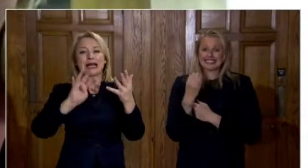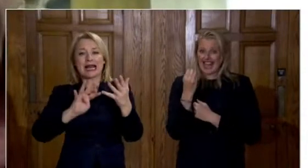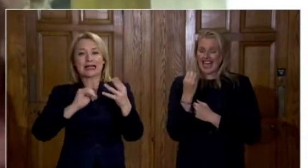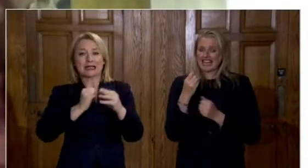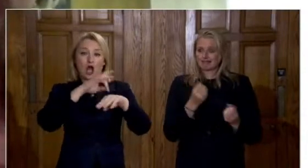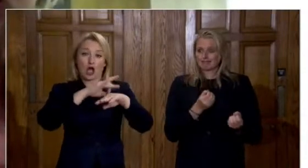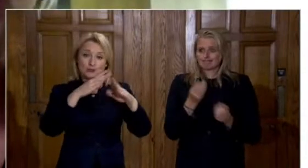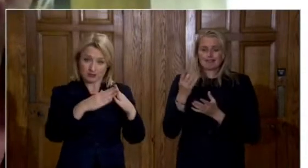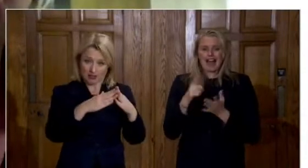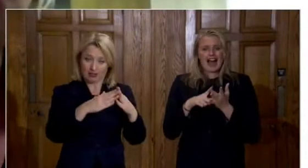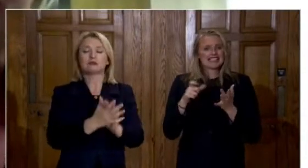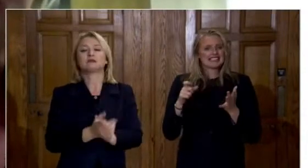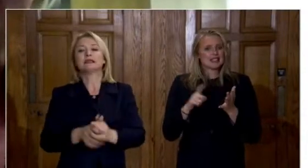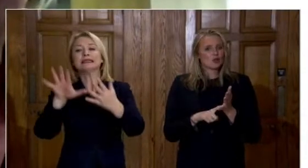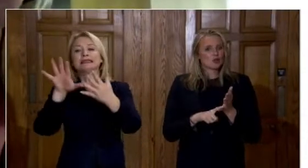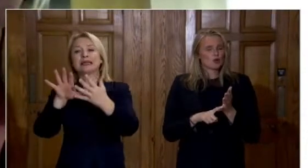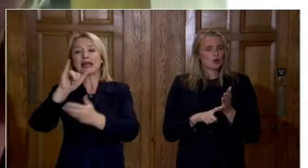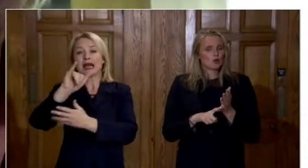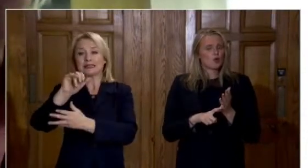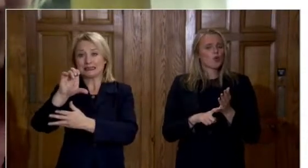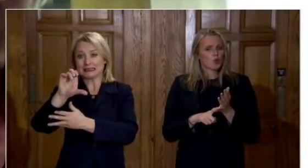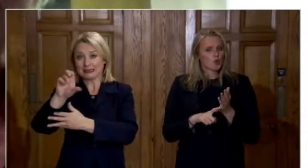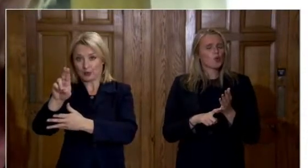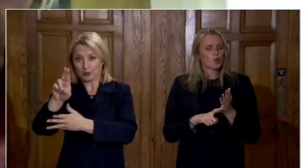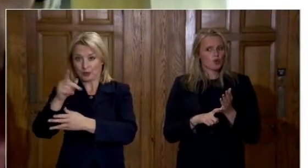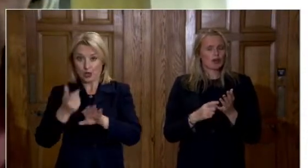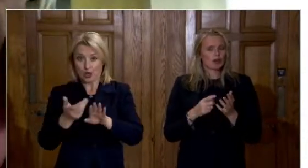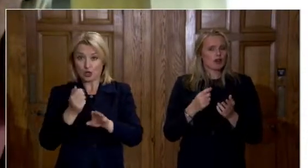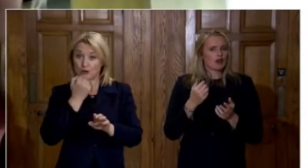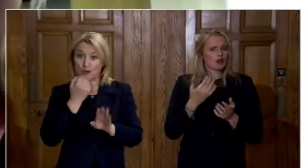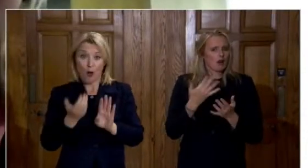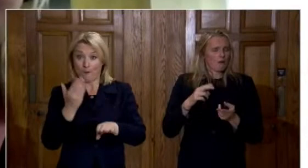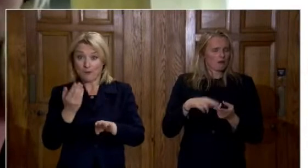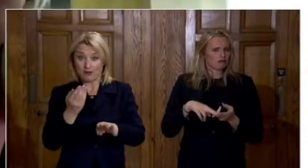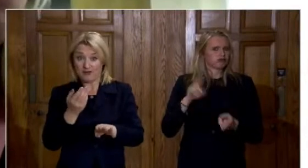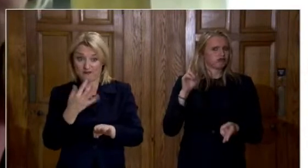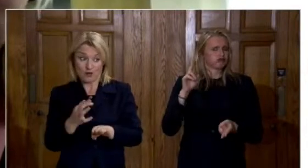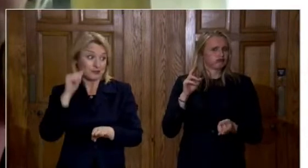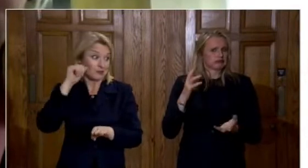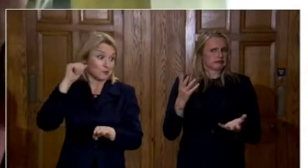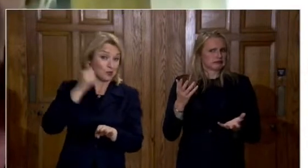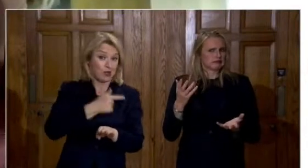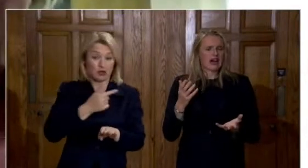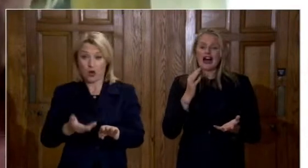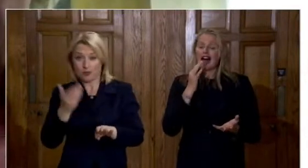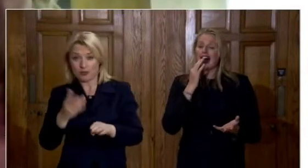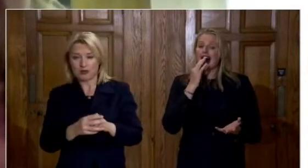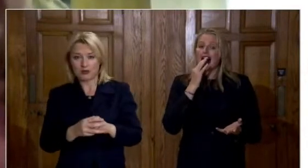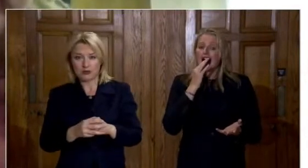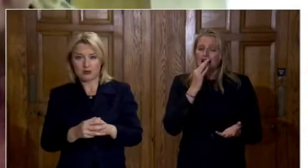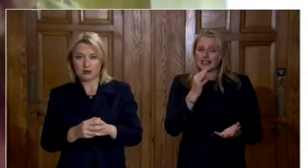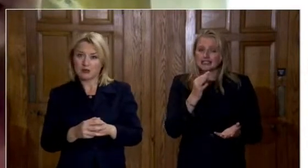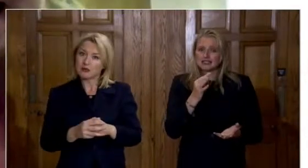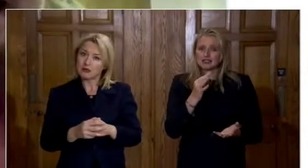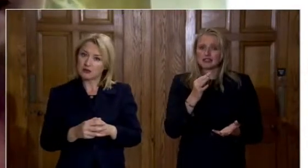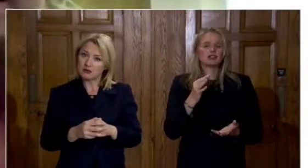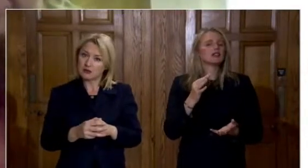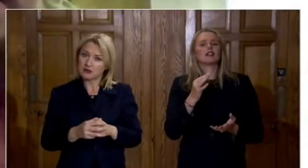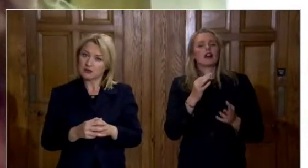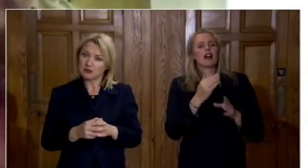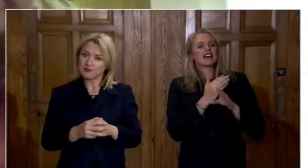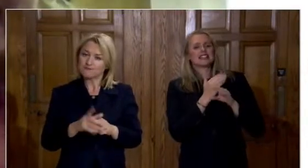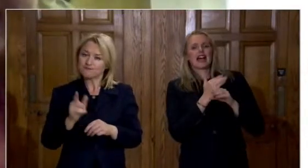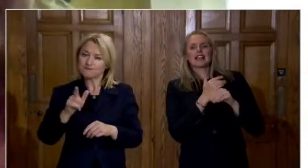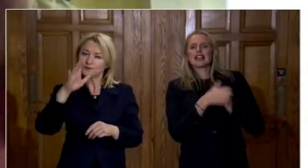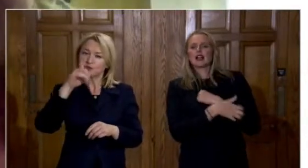in icu those figures have all gone up even since yesterday what is the threshold for the reopening of the nightingale